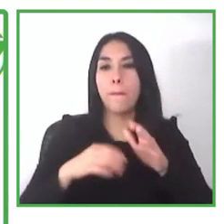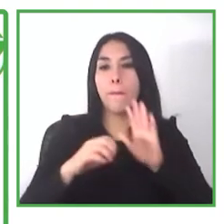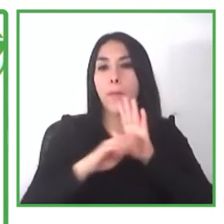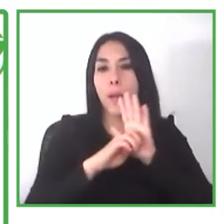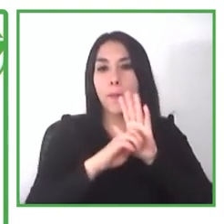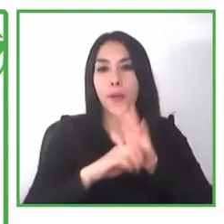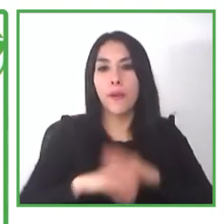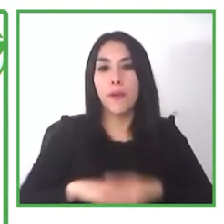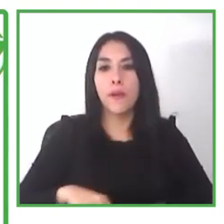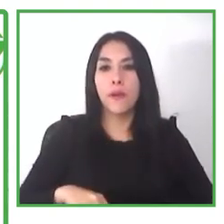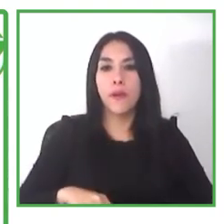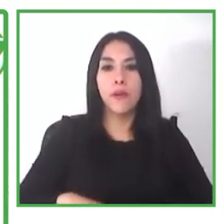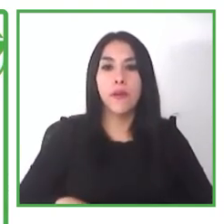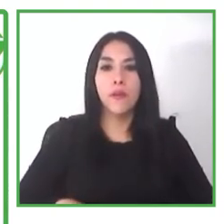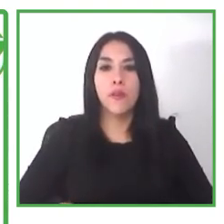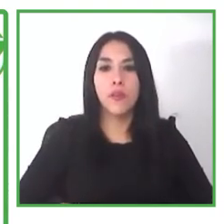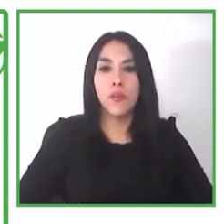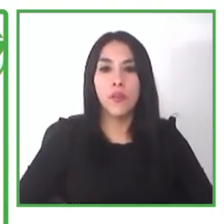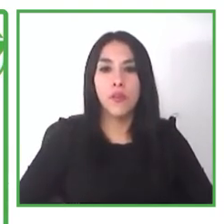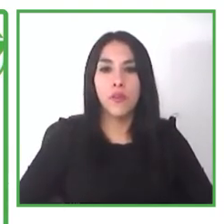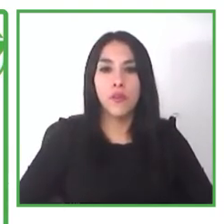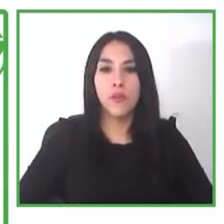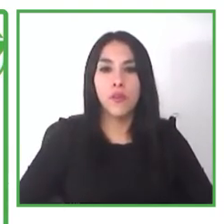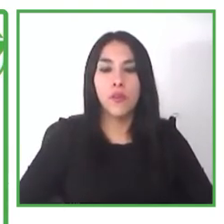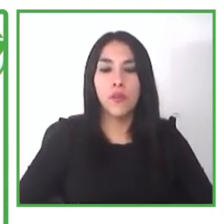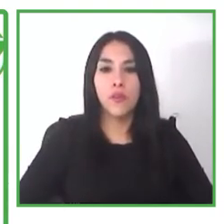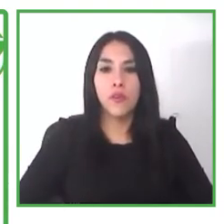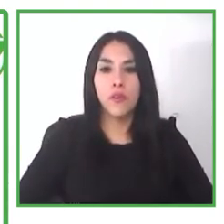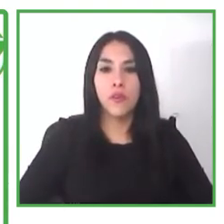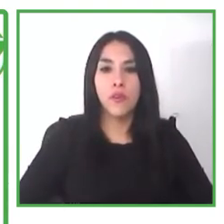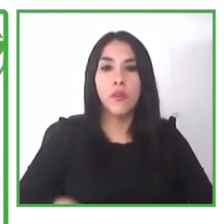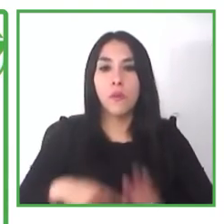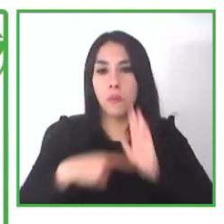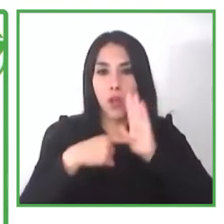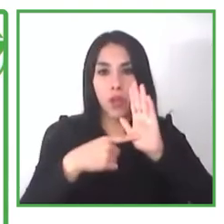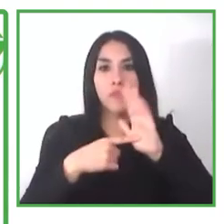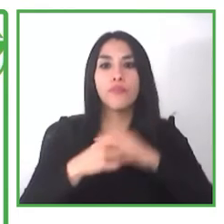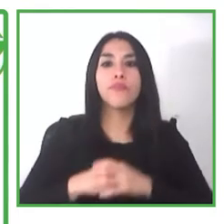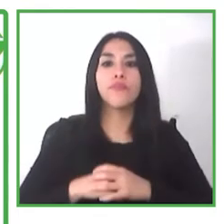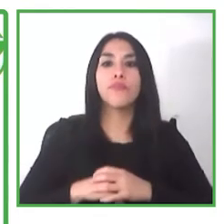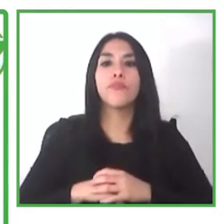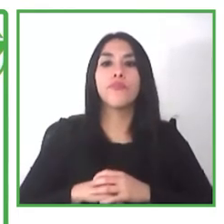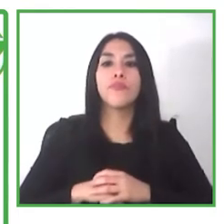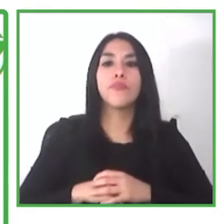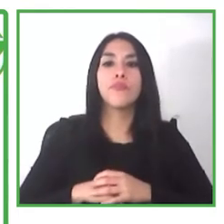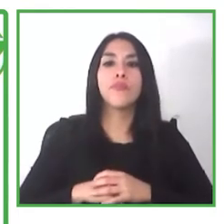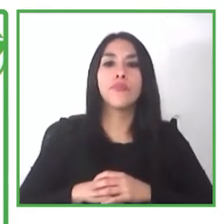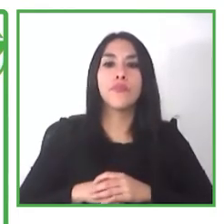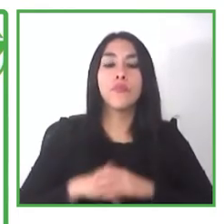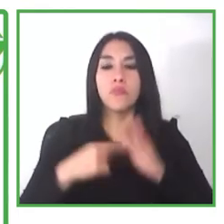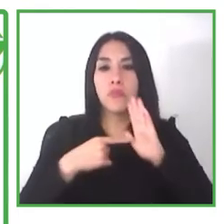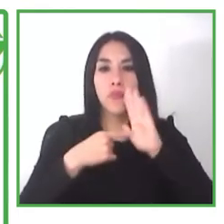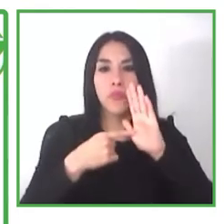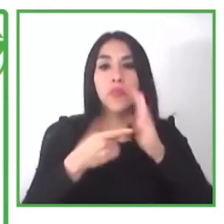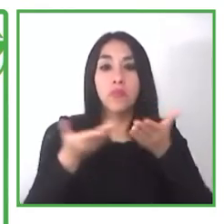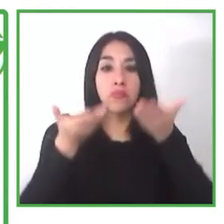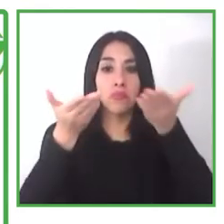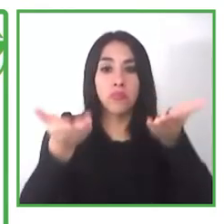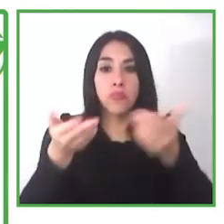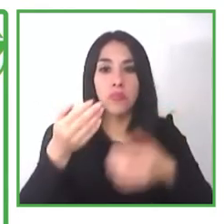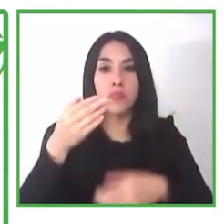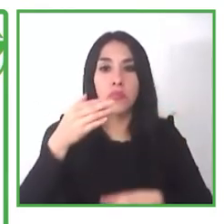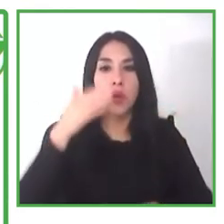like a knowledge um exchange uh regarding residential residential programs